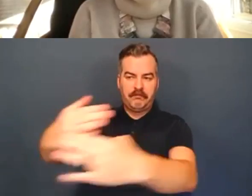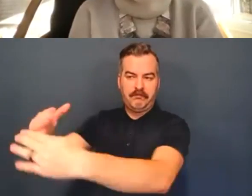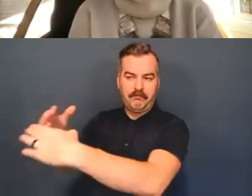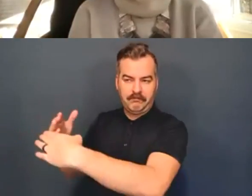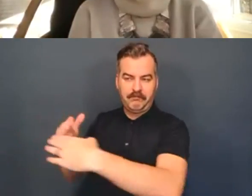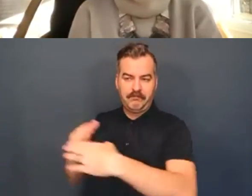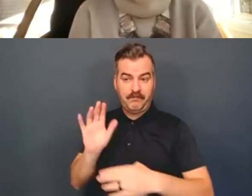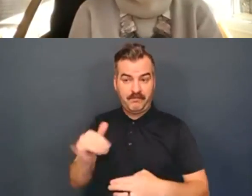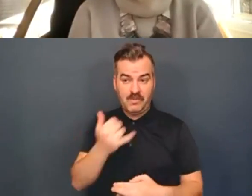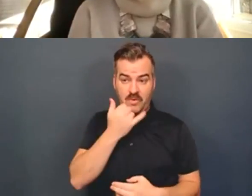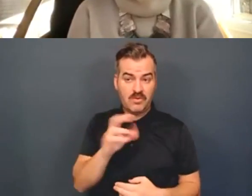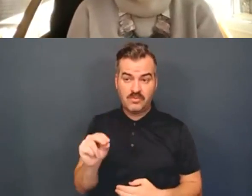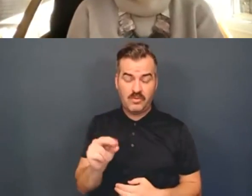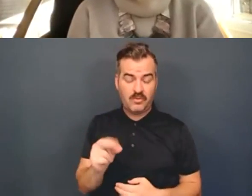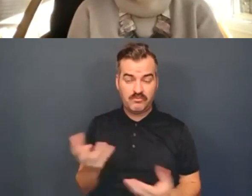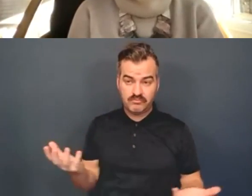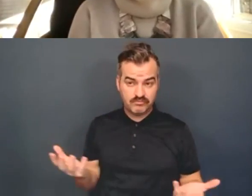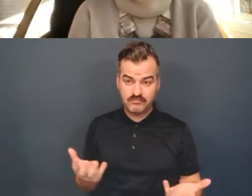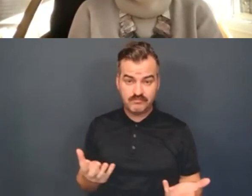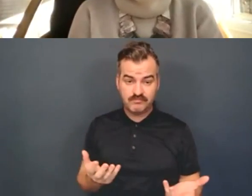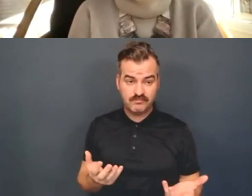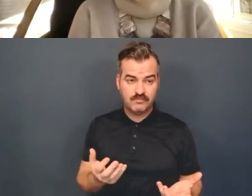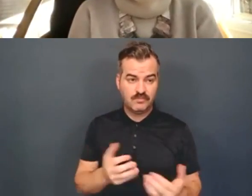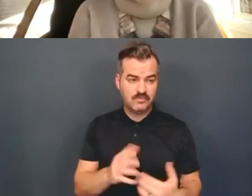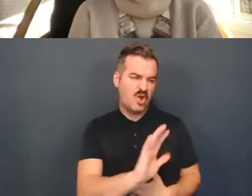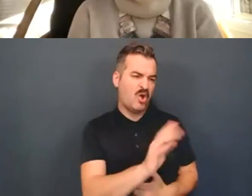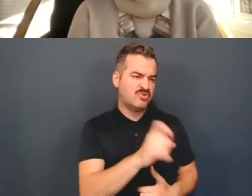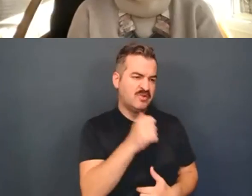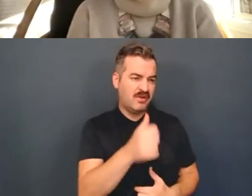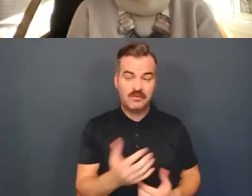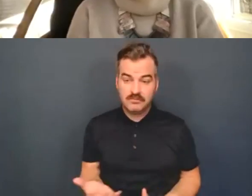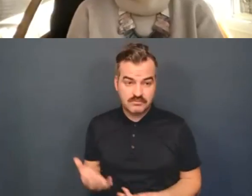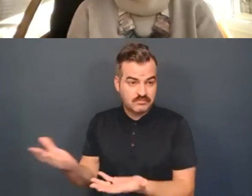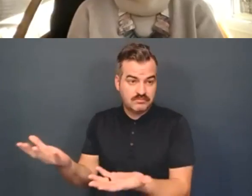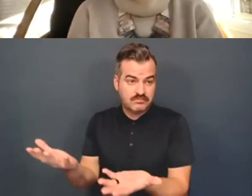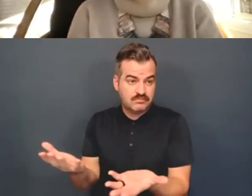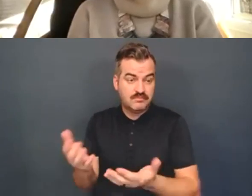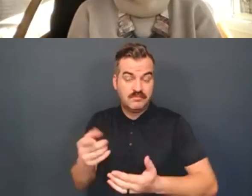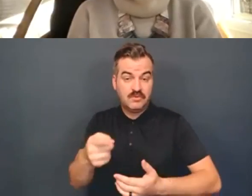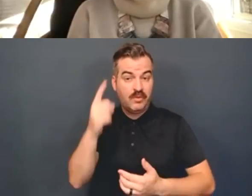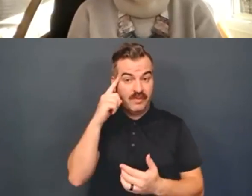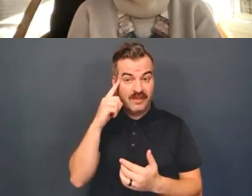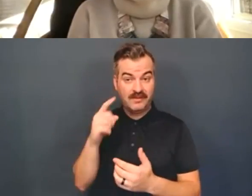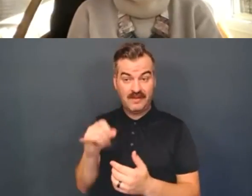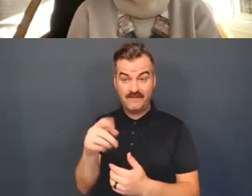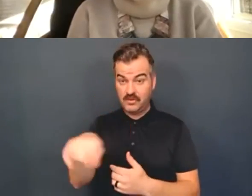It cannot be argued. I don't think if you believe that relationships matter.